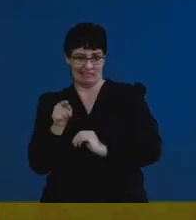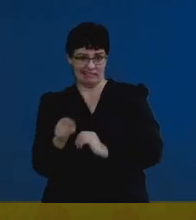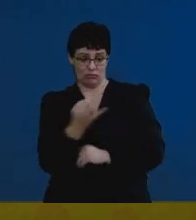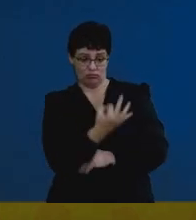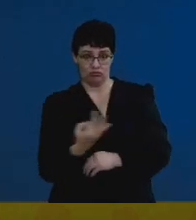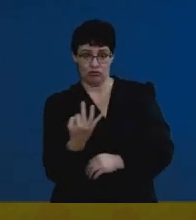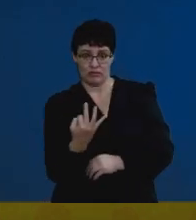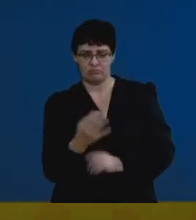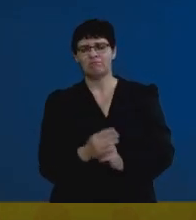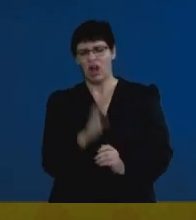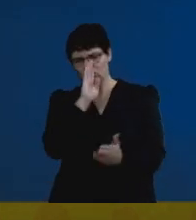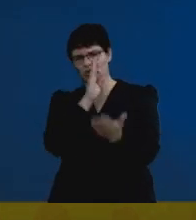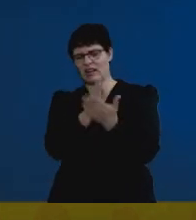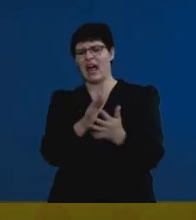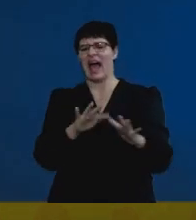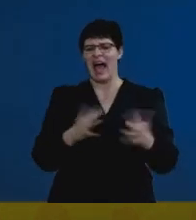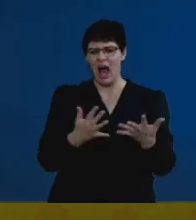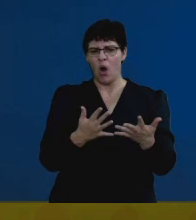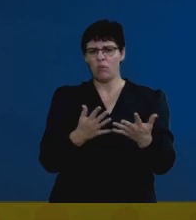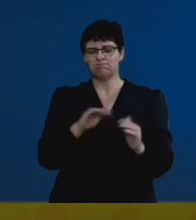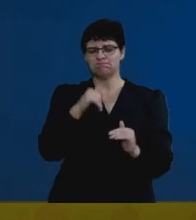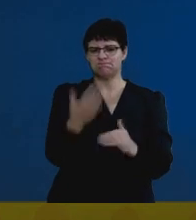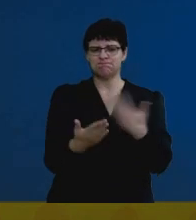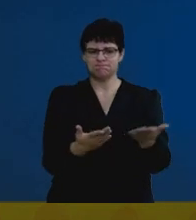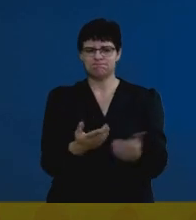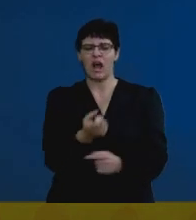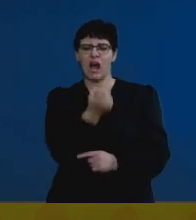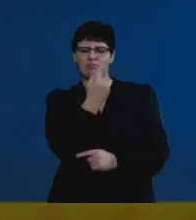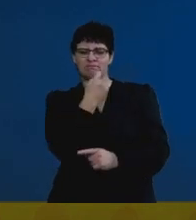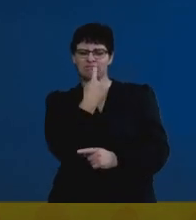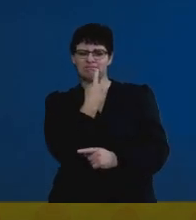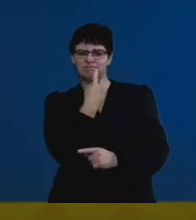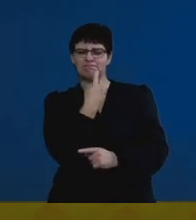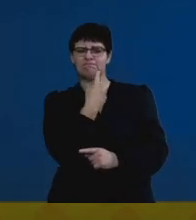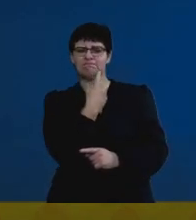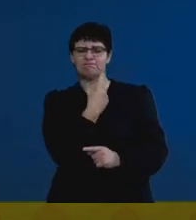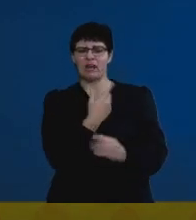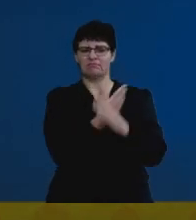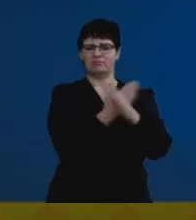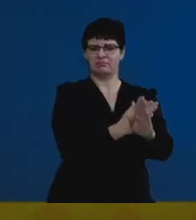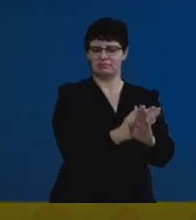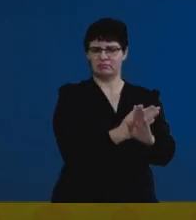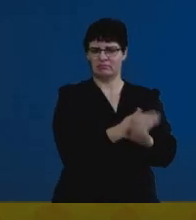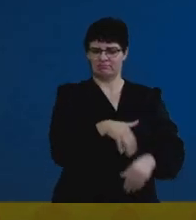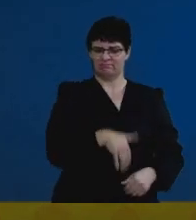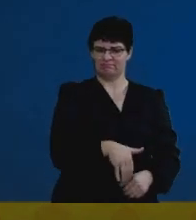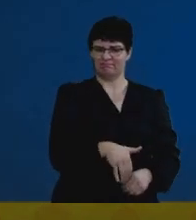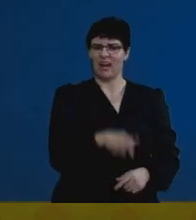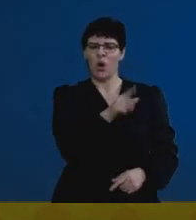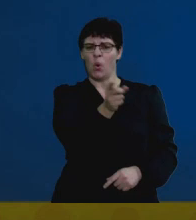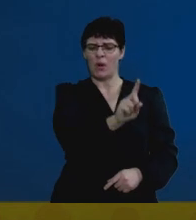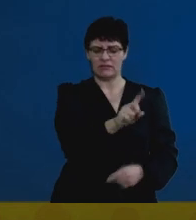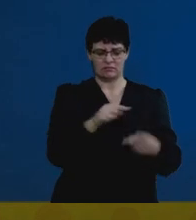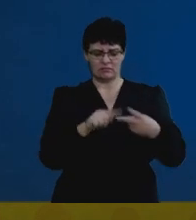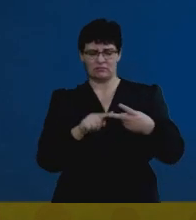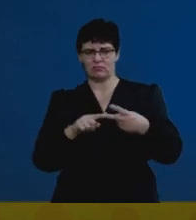straight into this question. Let's try and unpack what contraceptive pills are. Let's identify the hormones and see how this